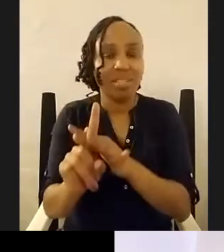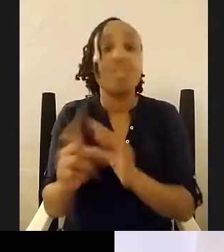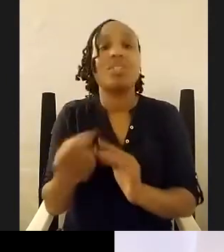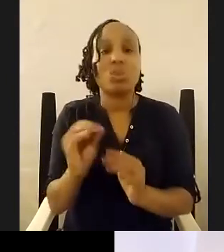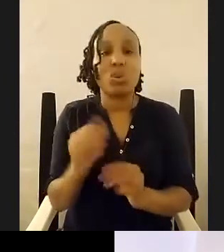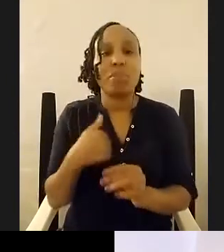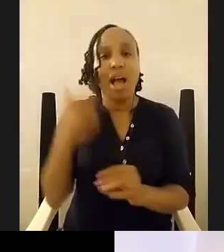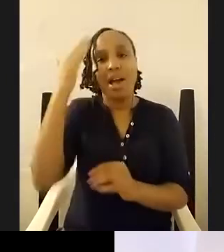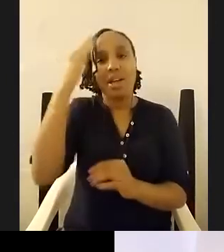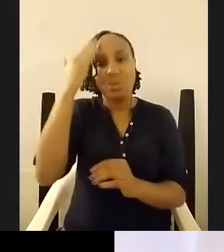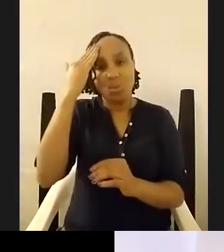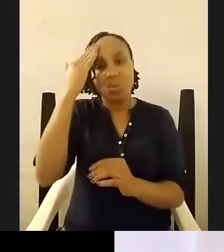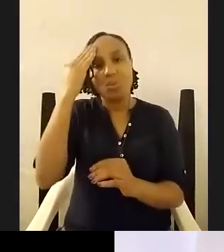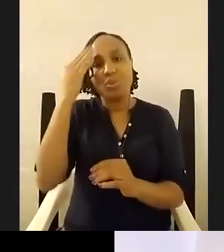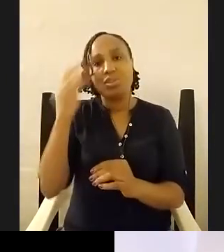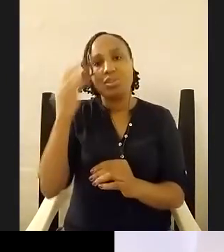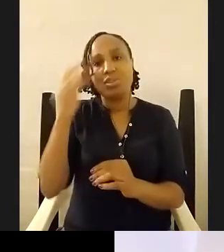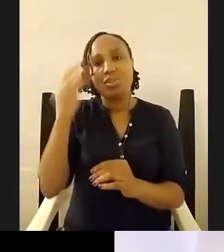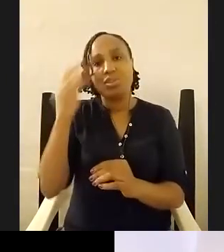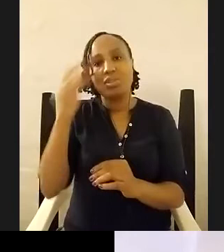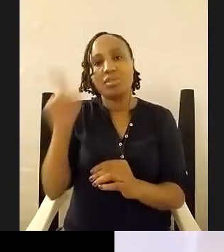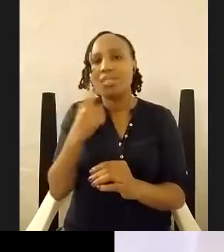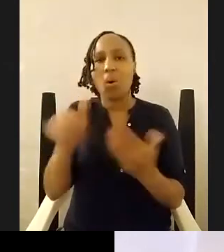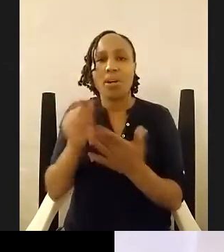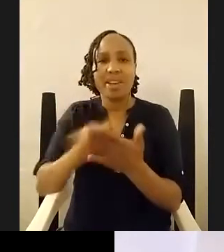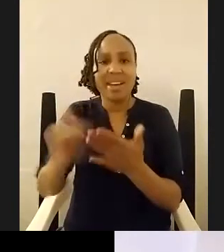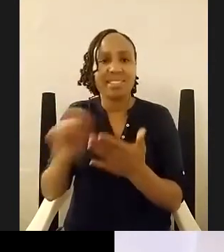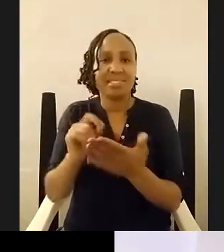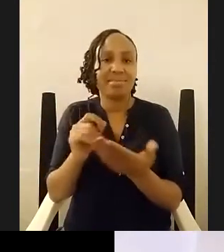writing is autobiographical yeah how much of you